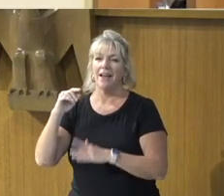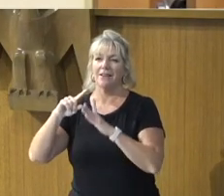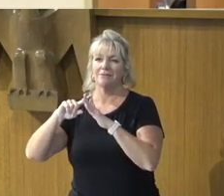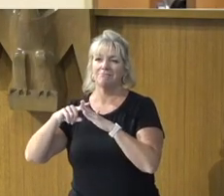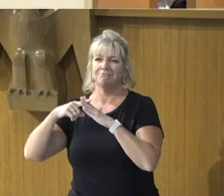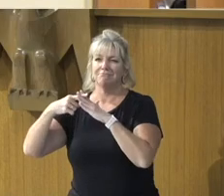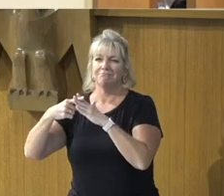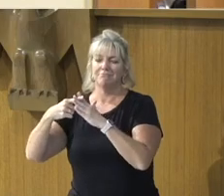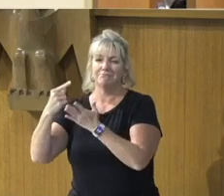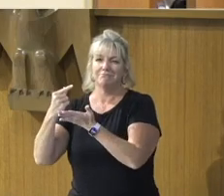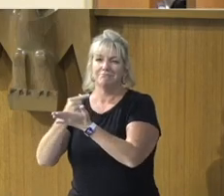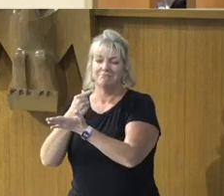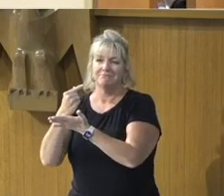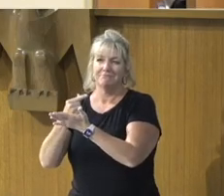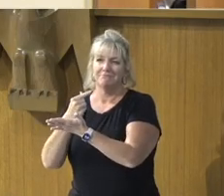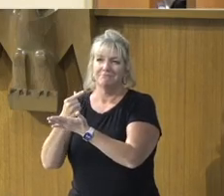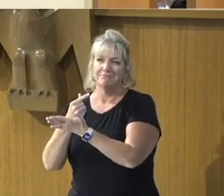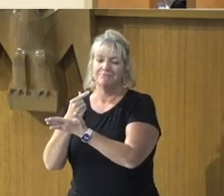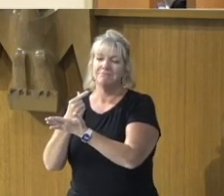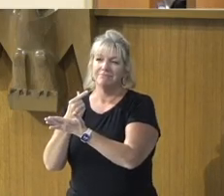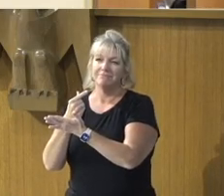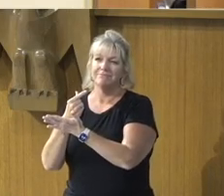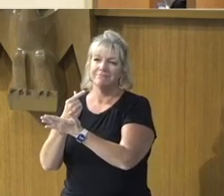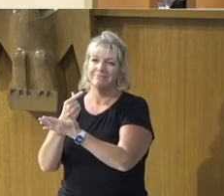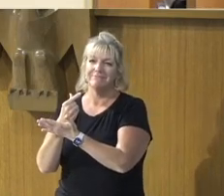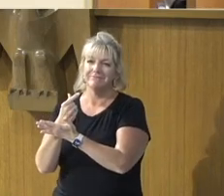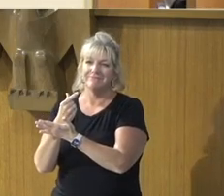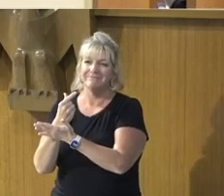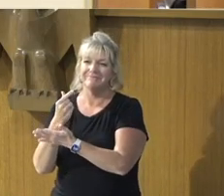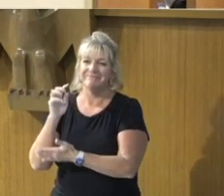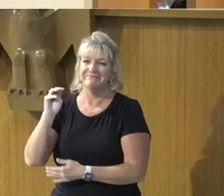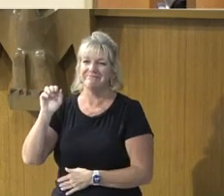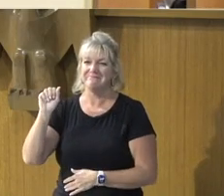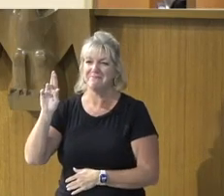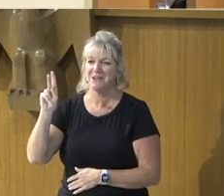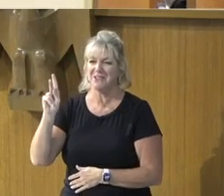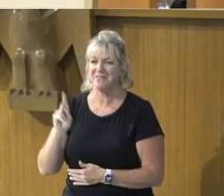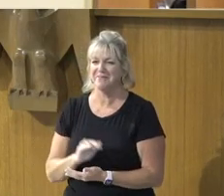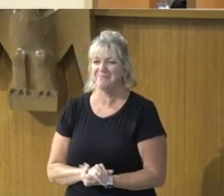pages of the gospel according to Mark.